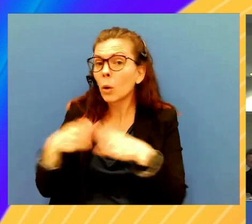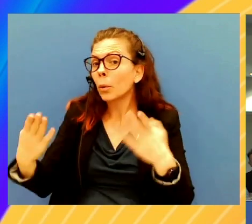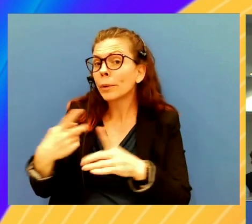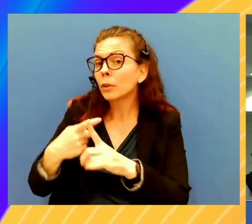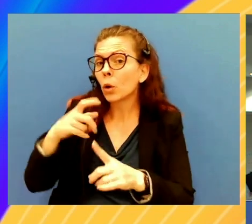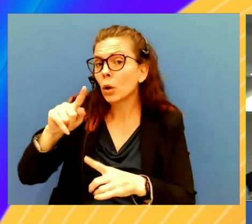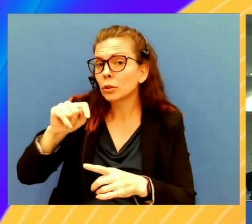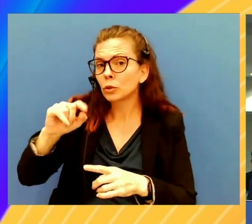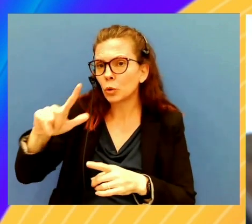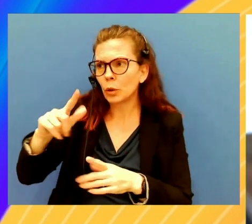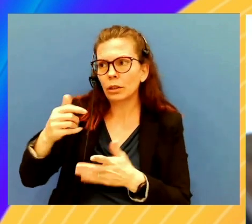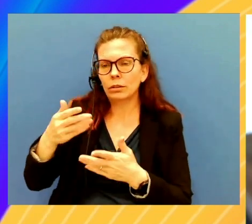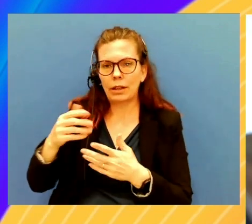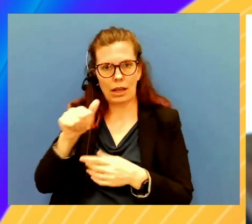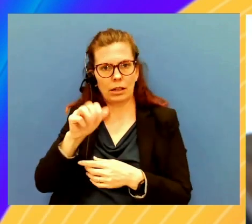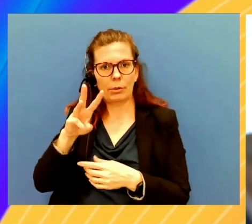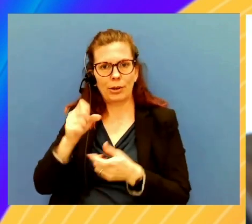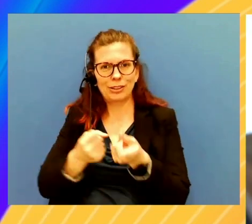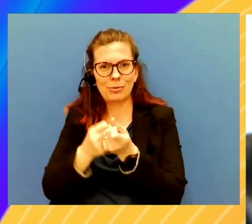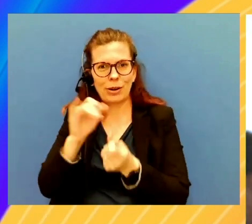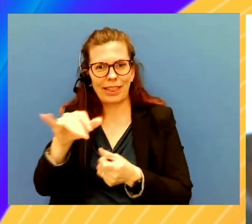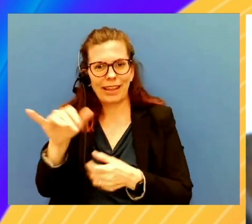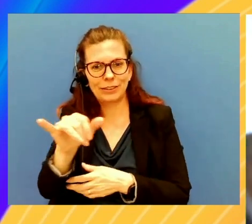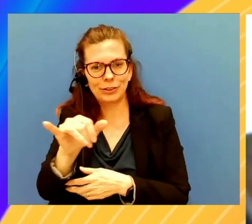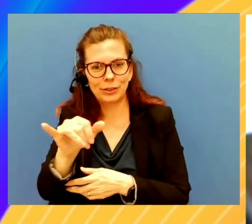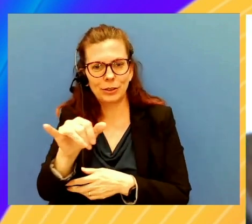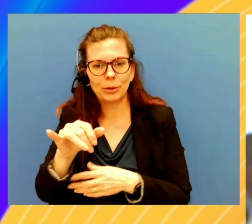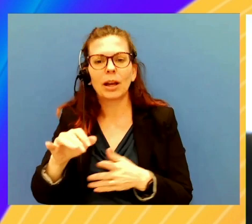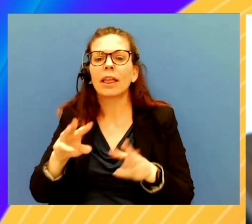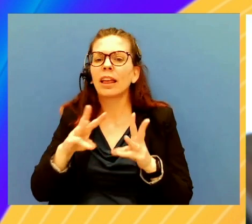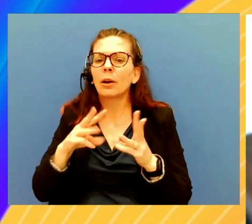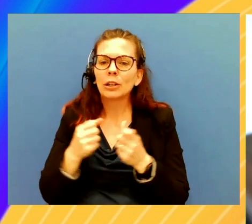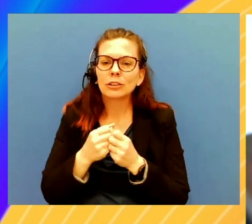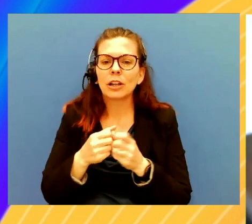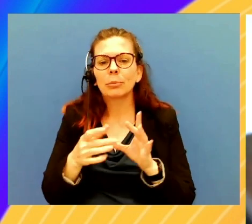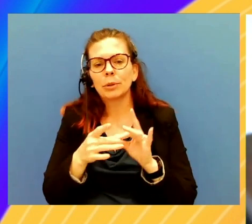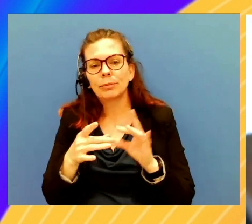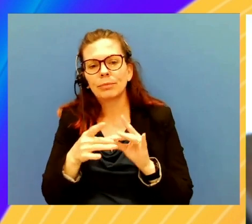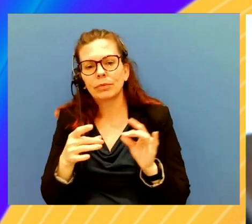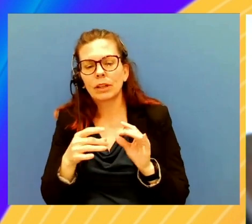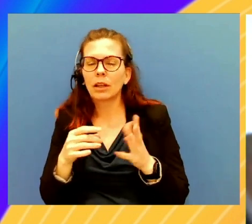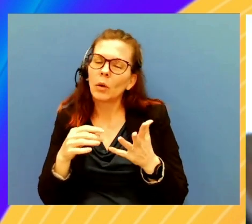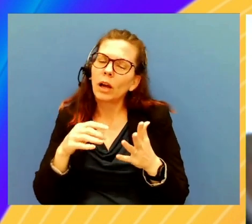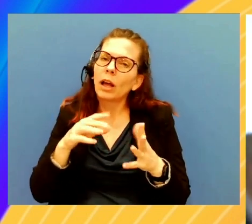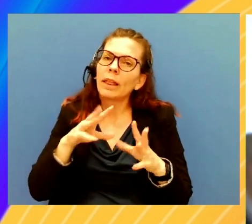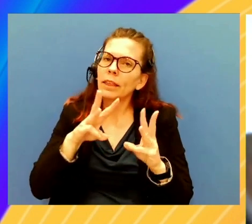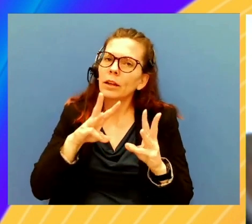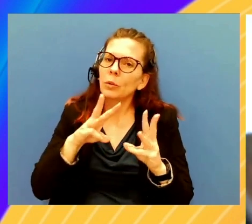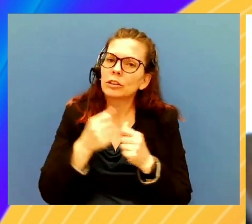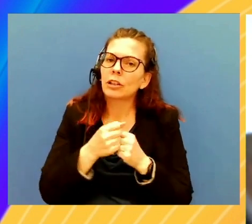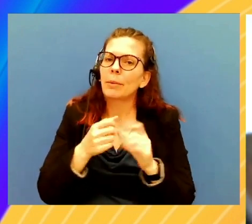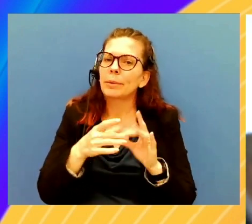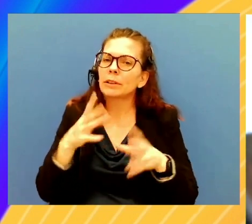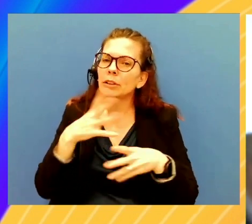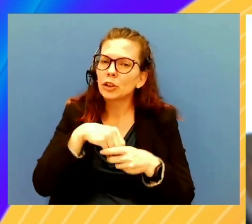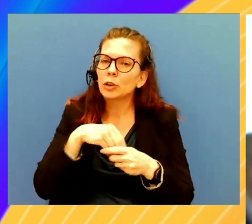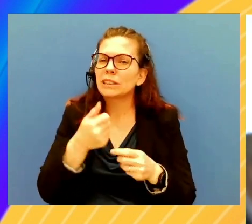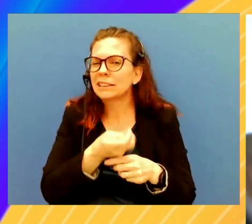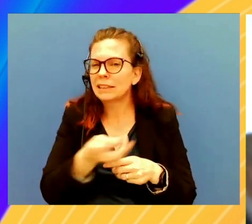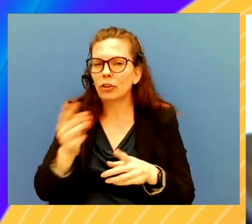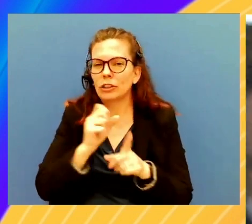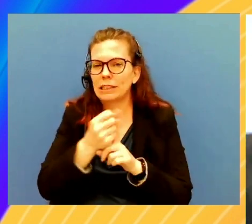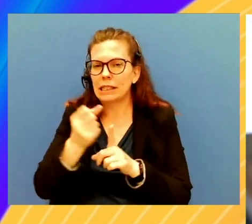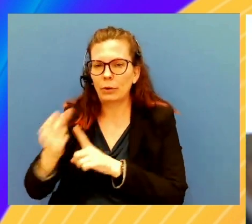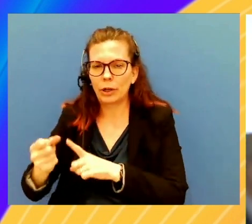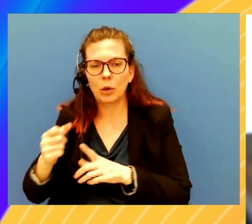does support that as well. And that workshop includes a couple different scenarios for how to leverage things like